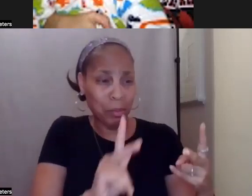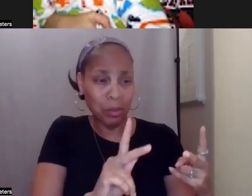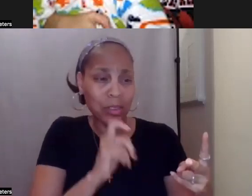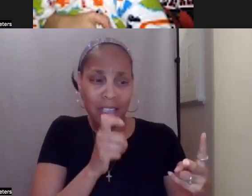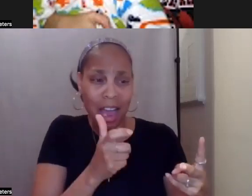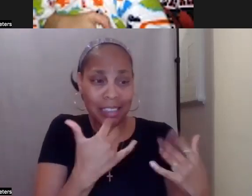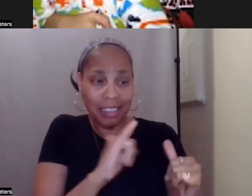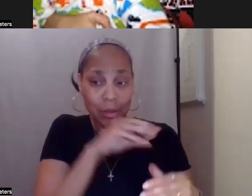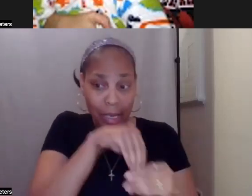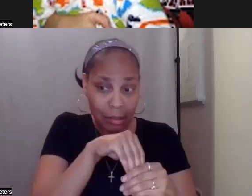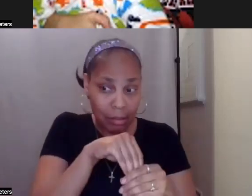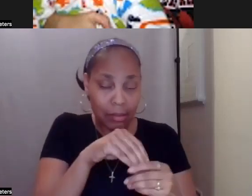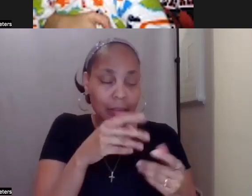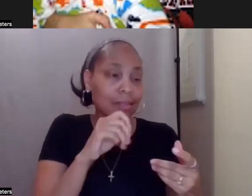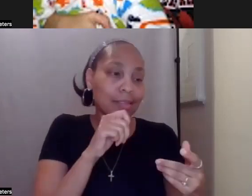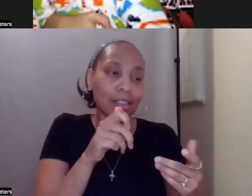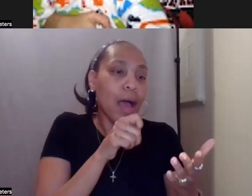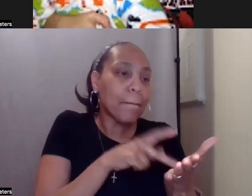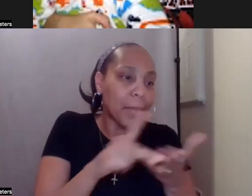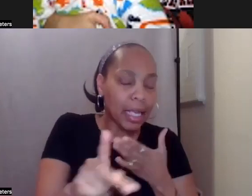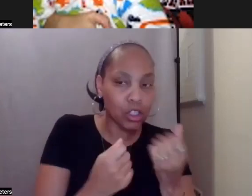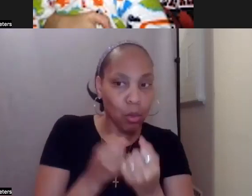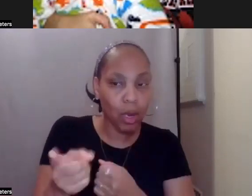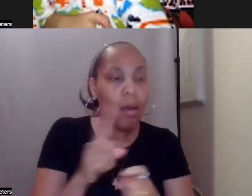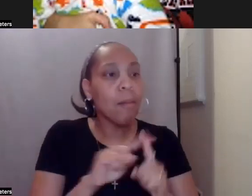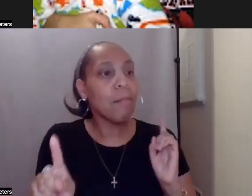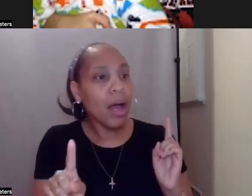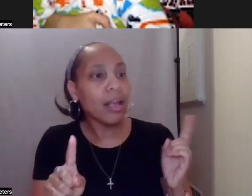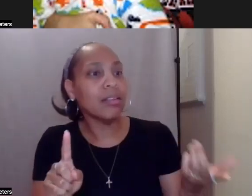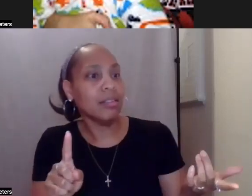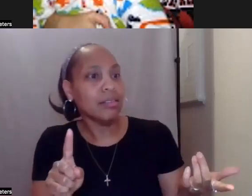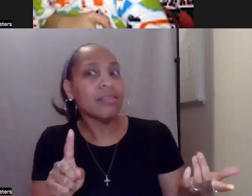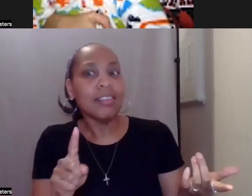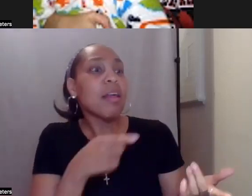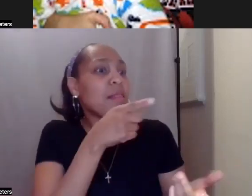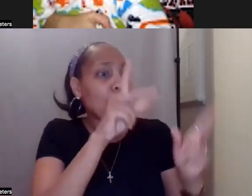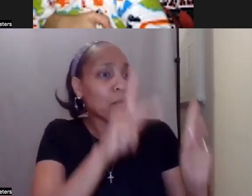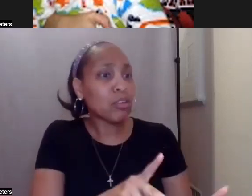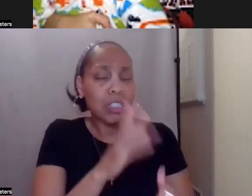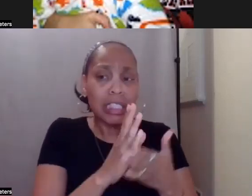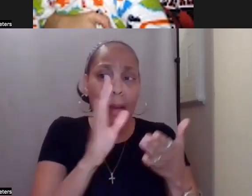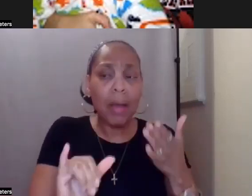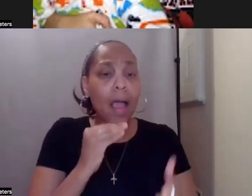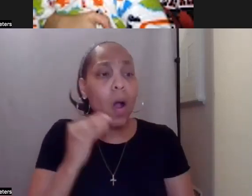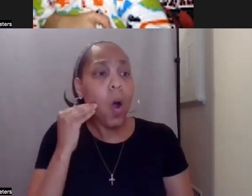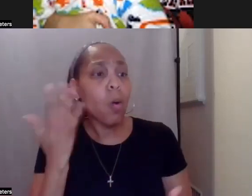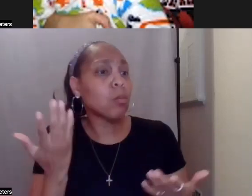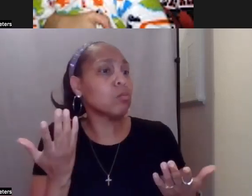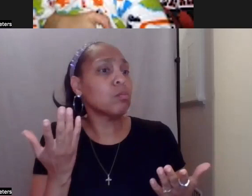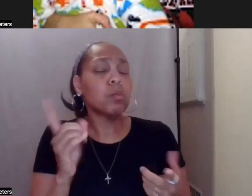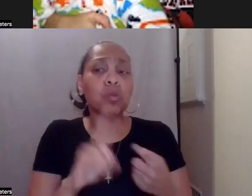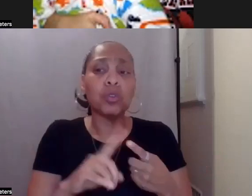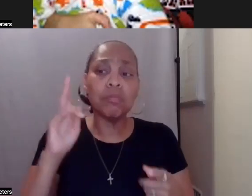One regularly FaceTimes Joe just to chat and has stopped at our home unexpectedly when he was in the area. From my